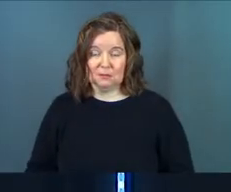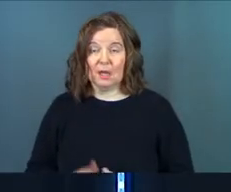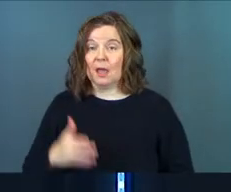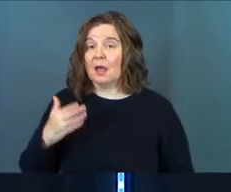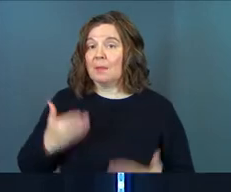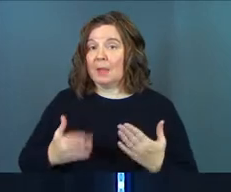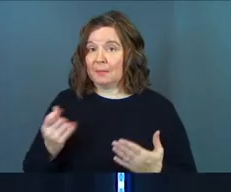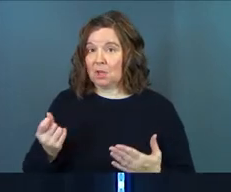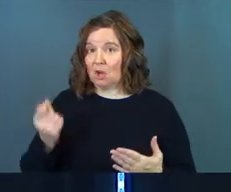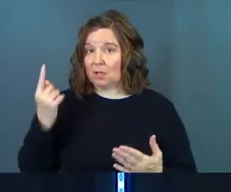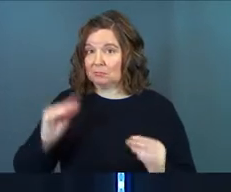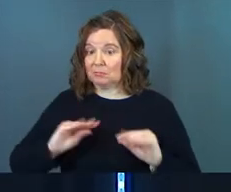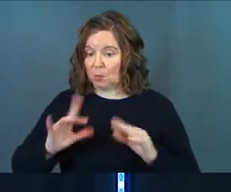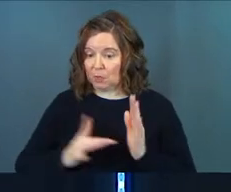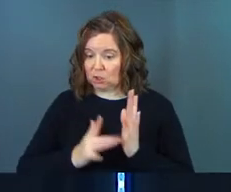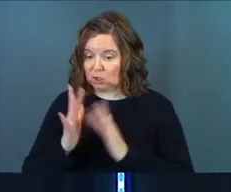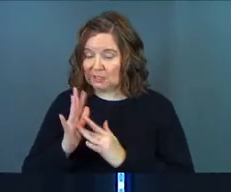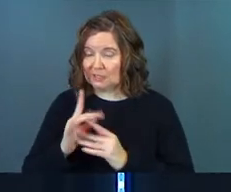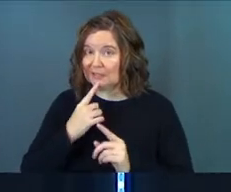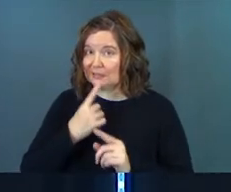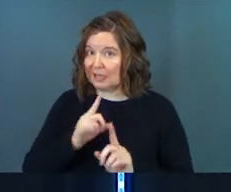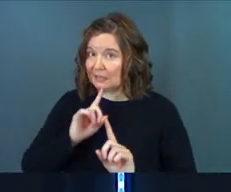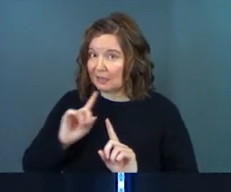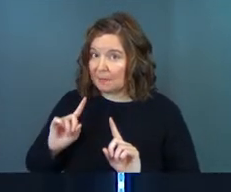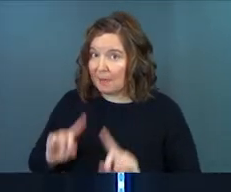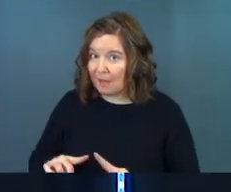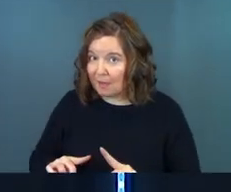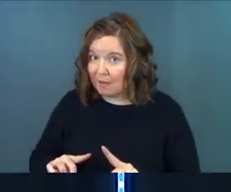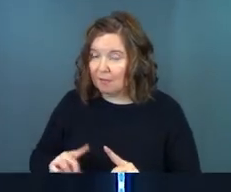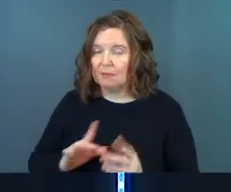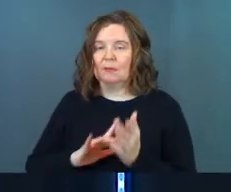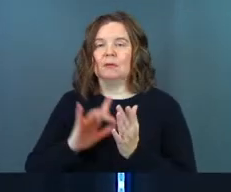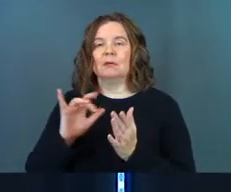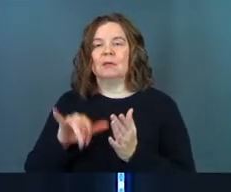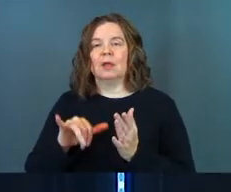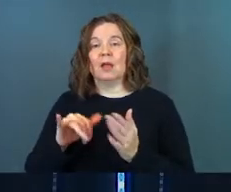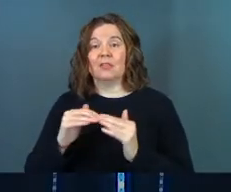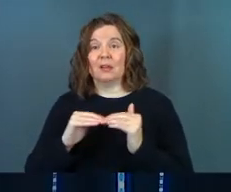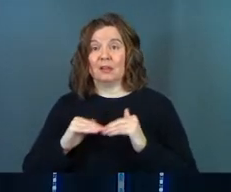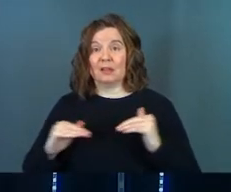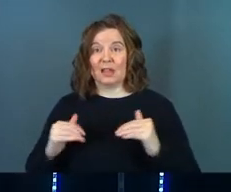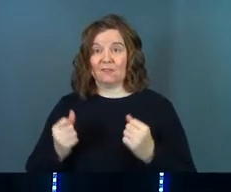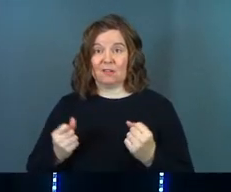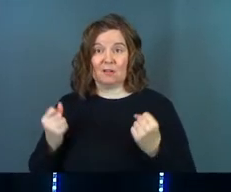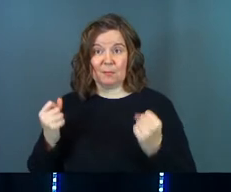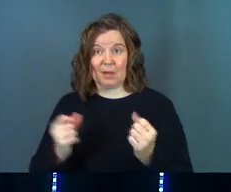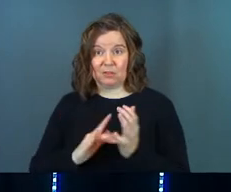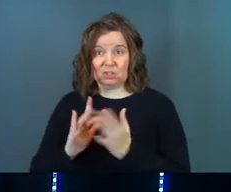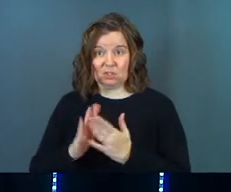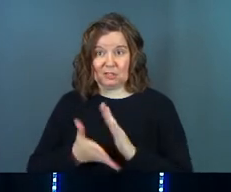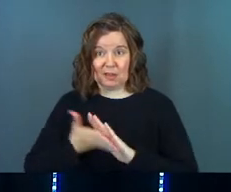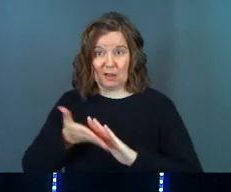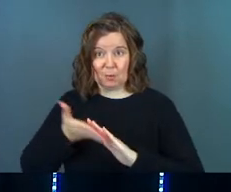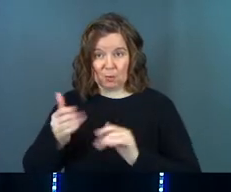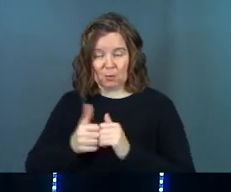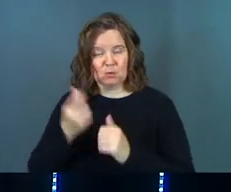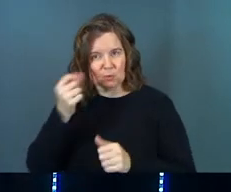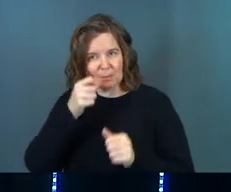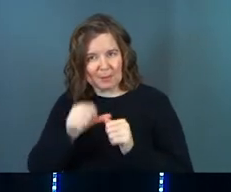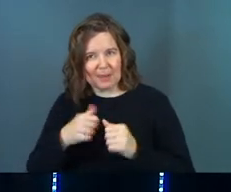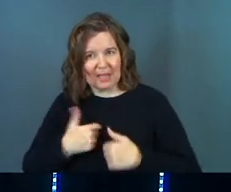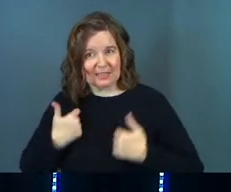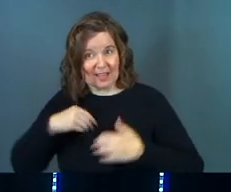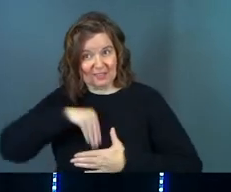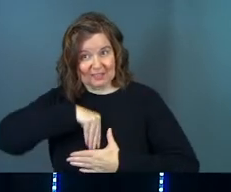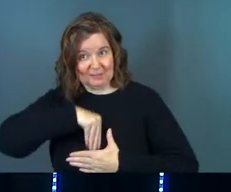And maybe he understands that when Jesus issues commands, that the level of power that Jesus operates at, remember, has